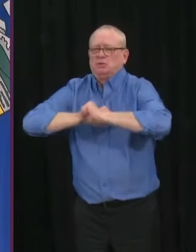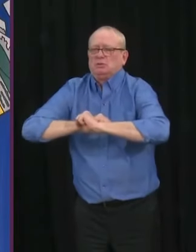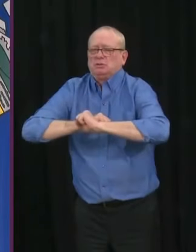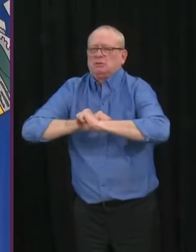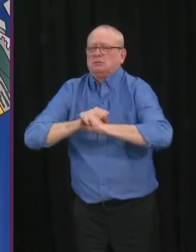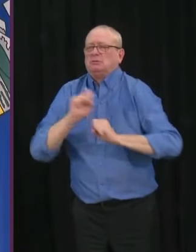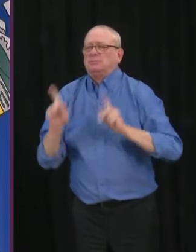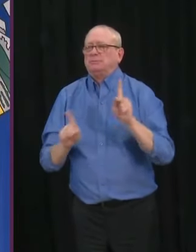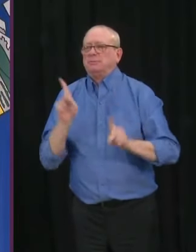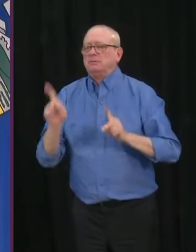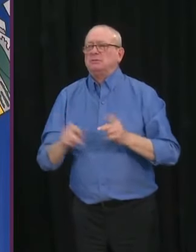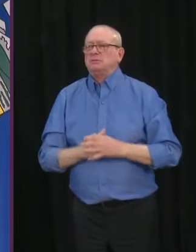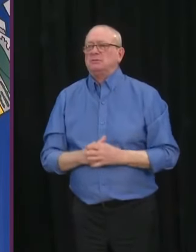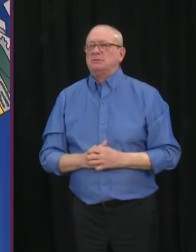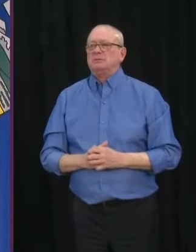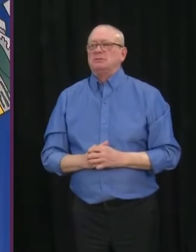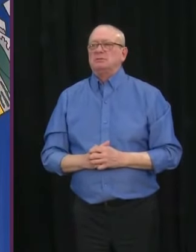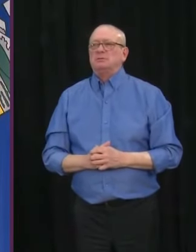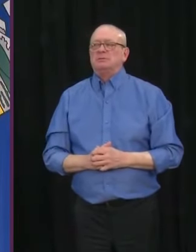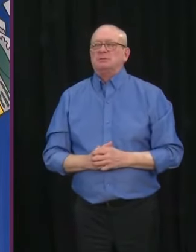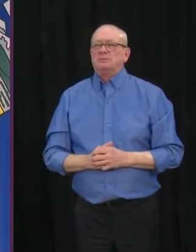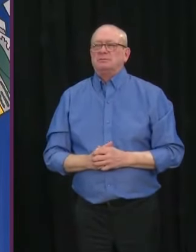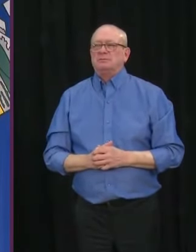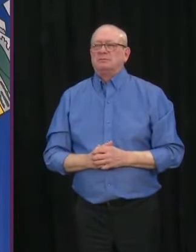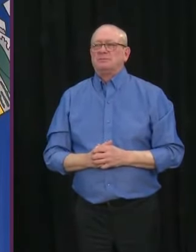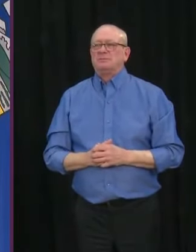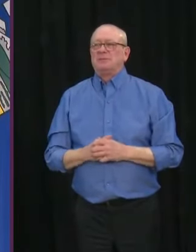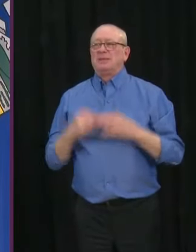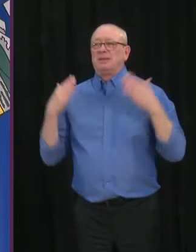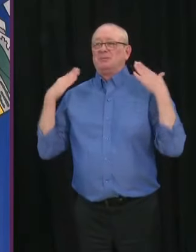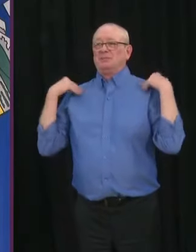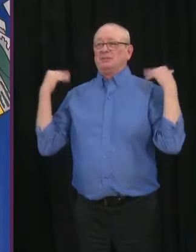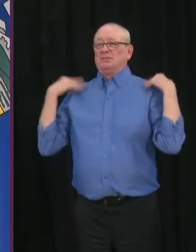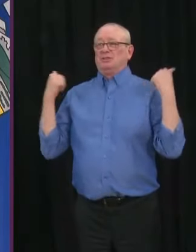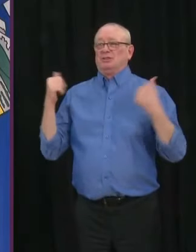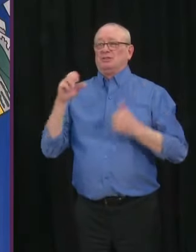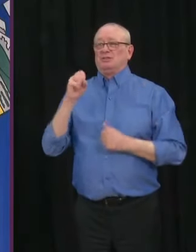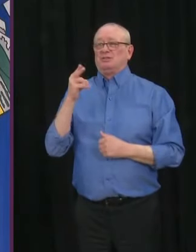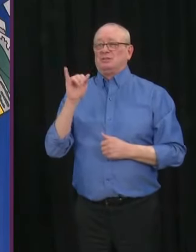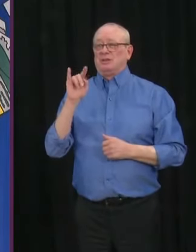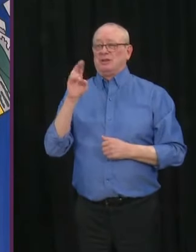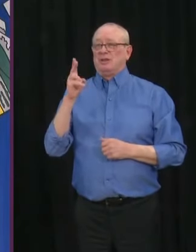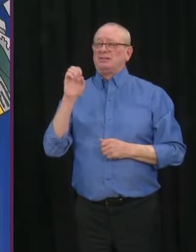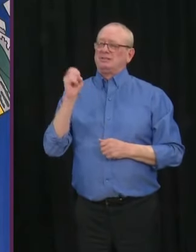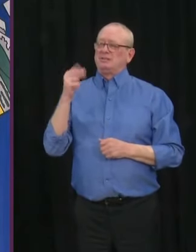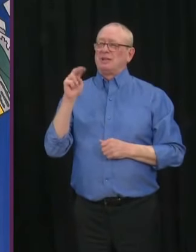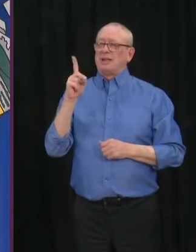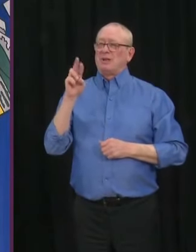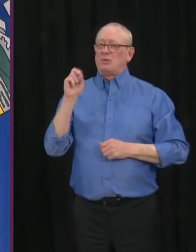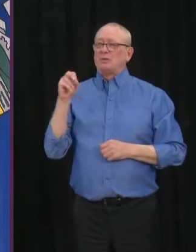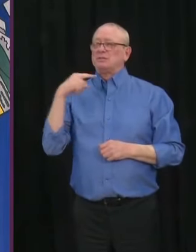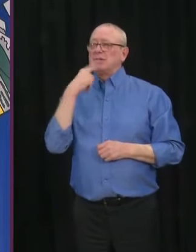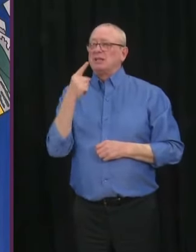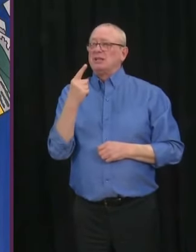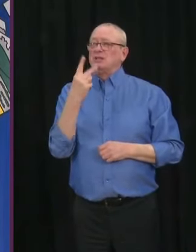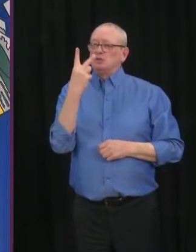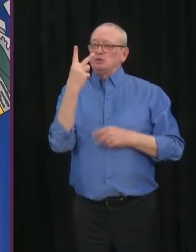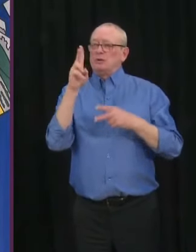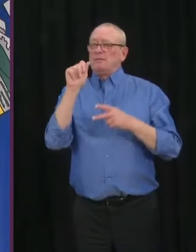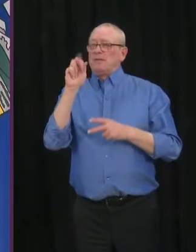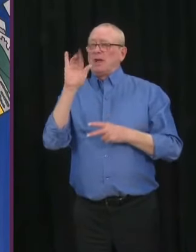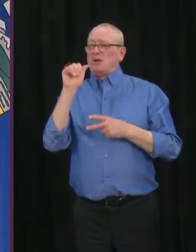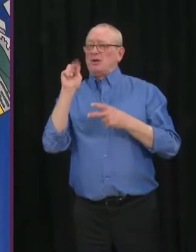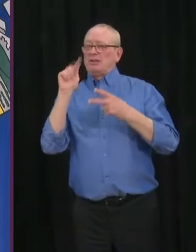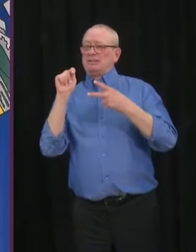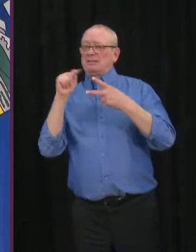society. As Minister Chandra has highlighted, there are certain variants that are out there that are far more transmissible. So we have to monitor